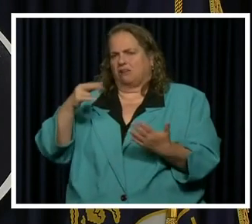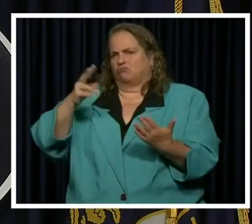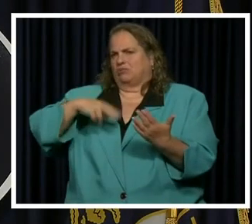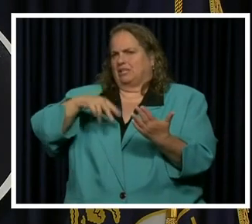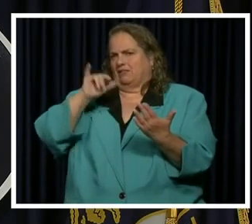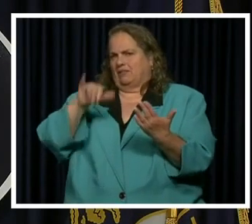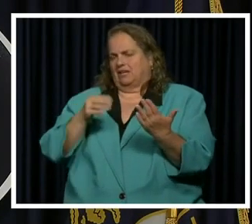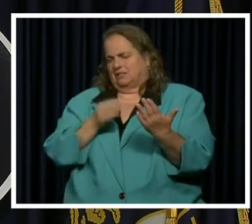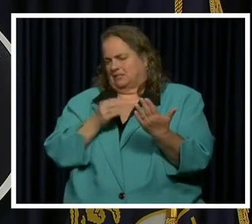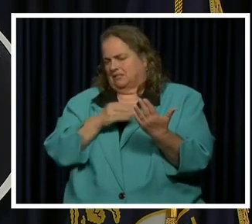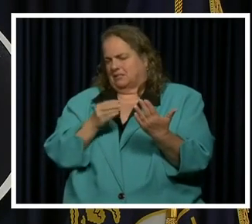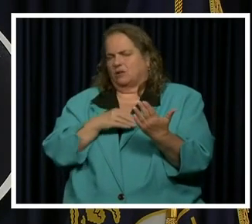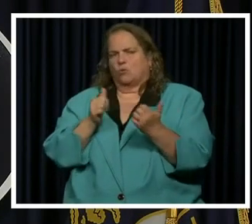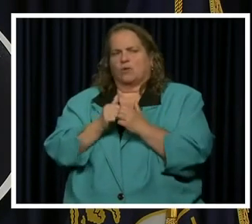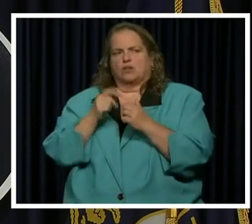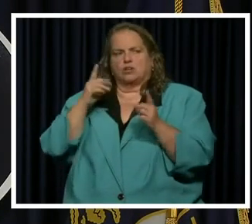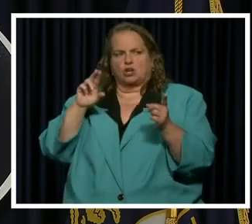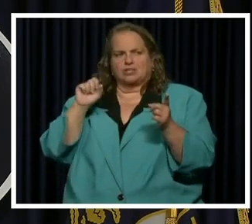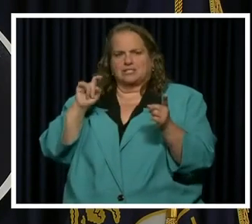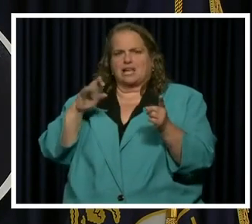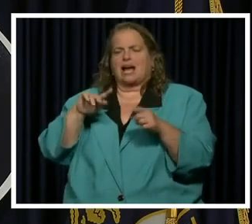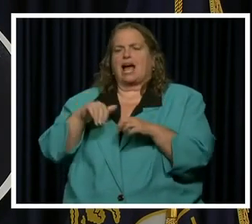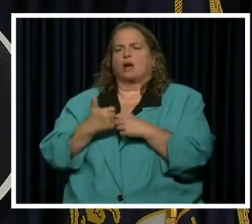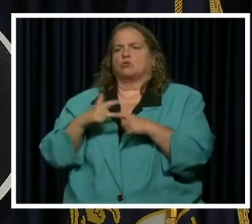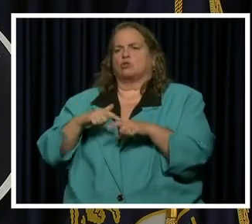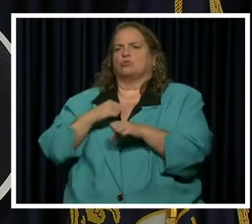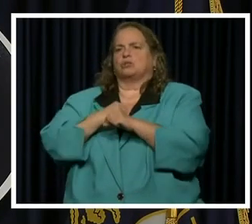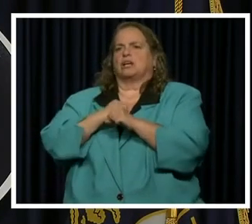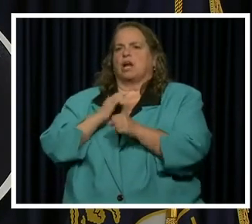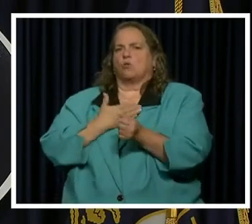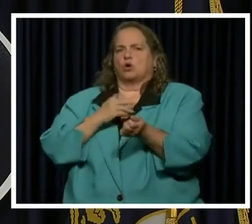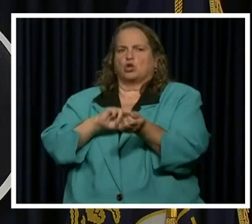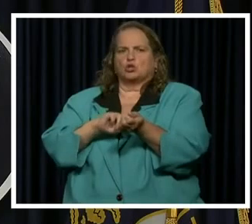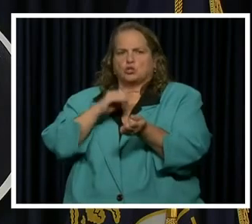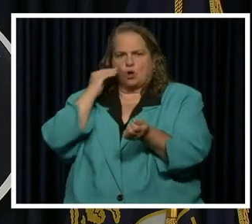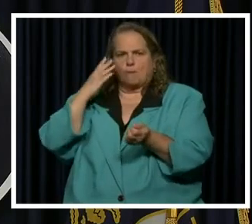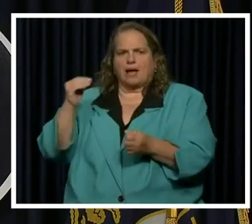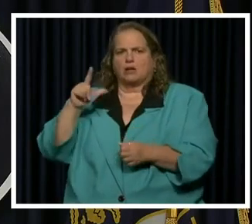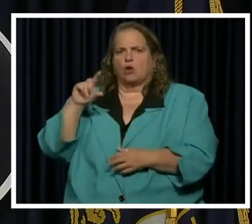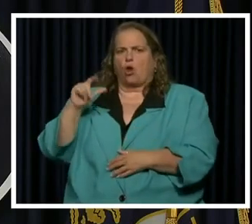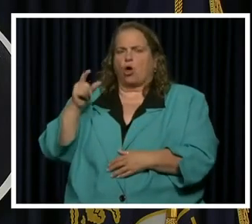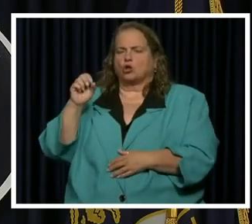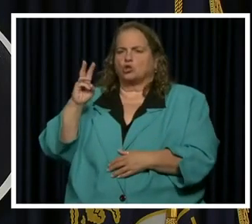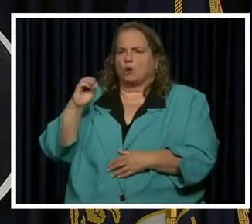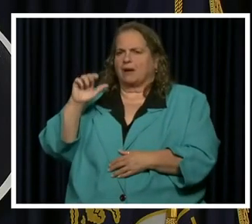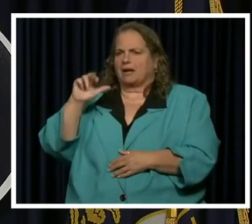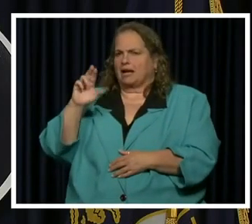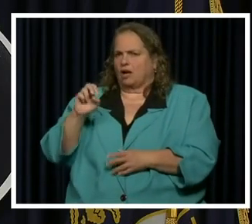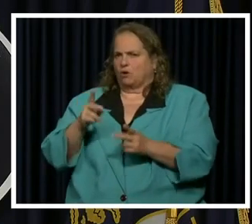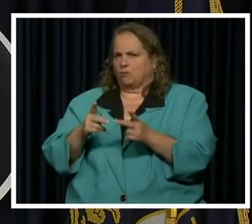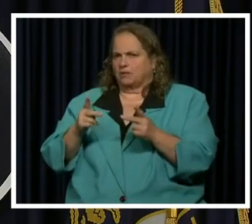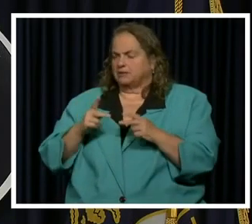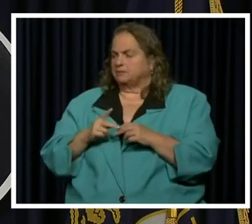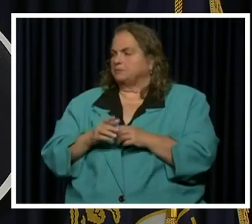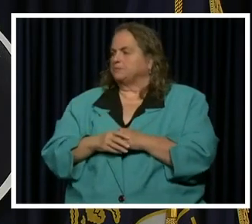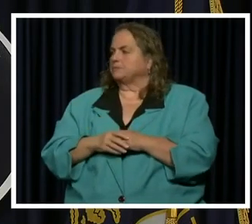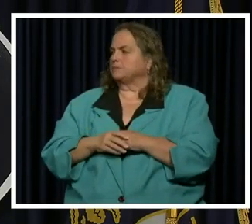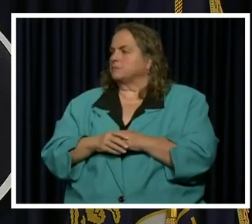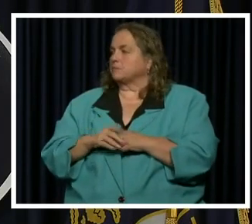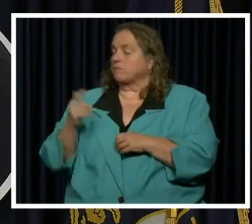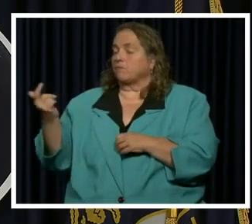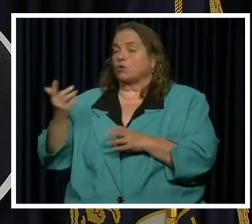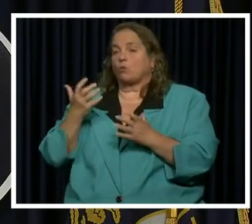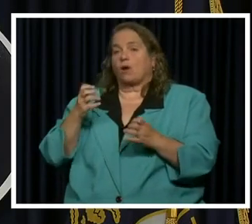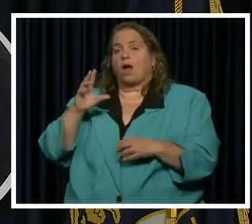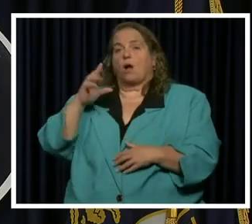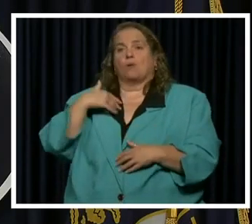charge along with Dr. Stack on protecting our nursing homes and long term care facilities. Can I give an update on the team